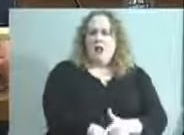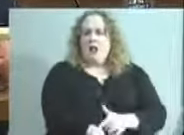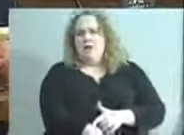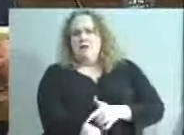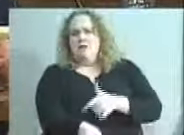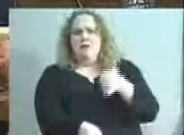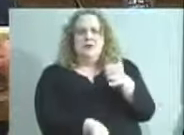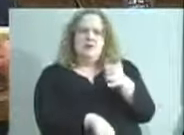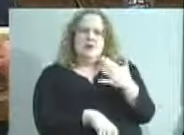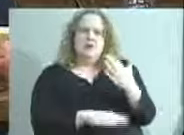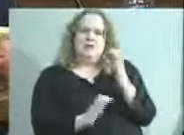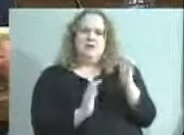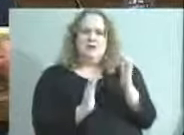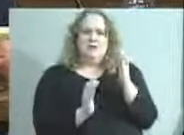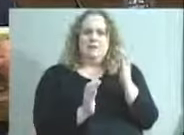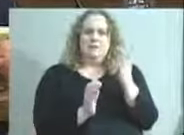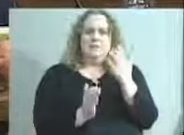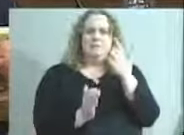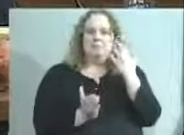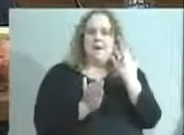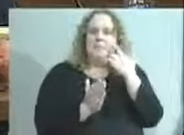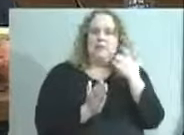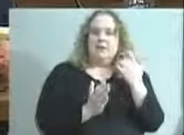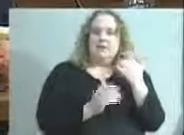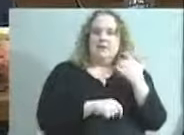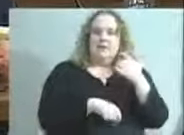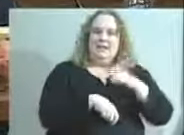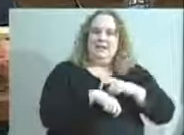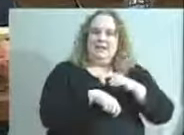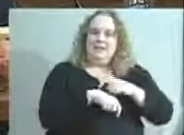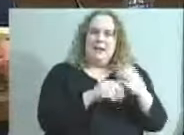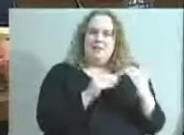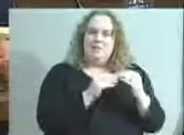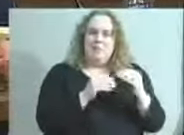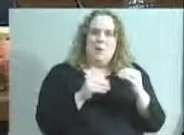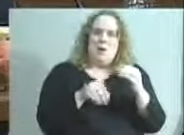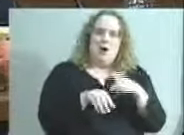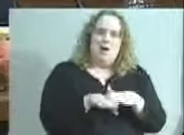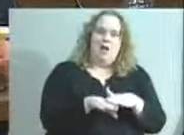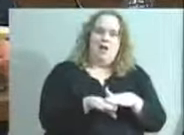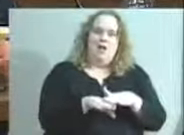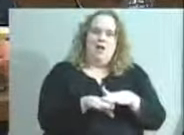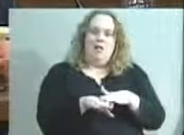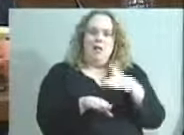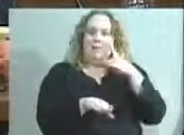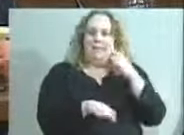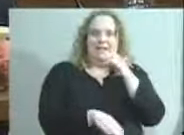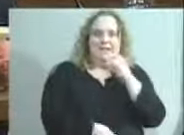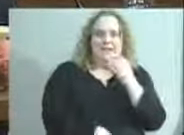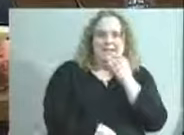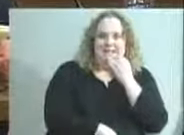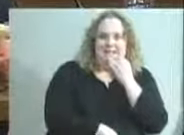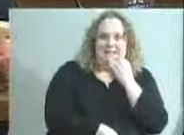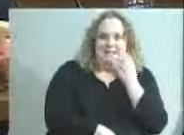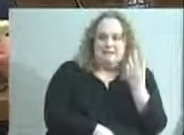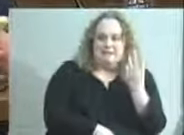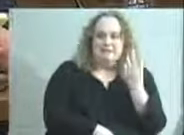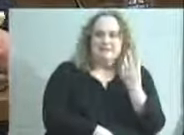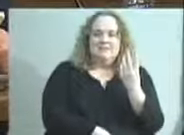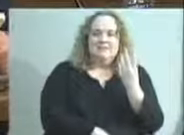to have, but it may just have been that time went more slowly because I didn't eat, so it may